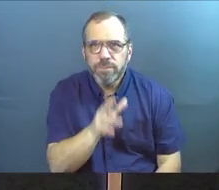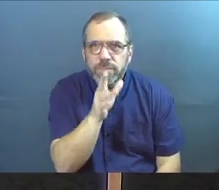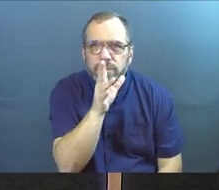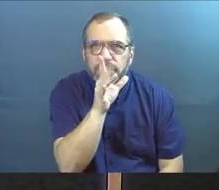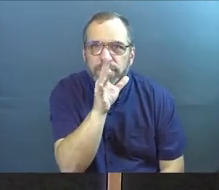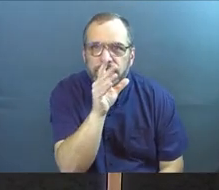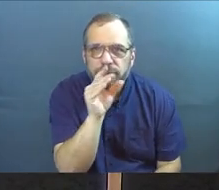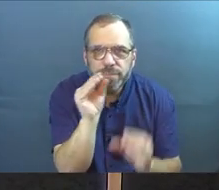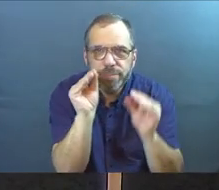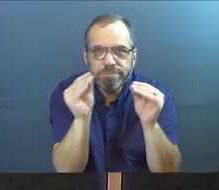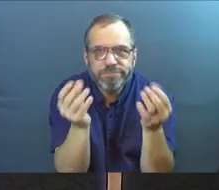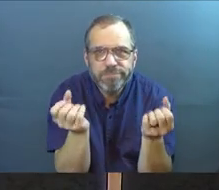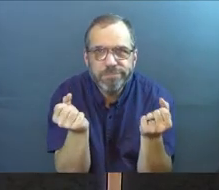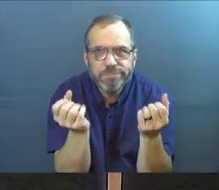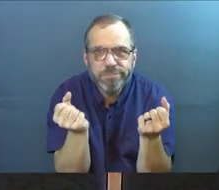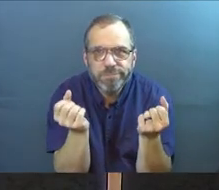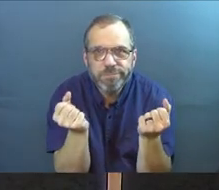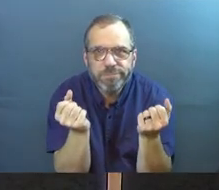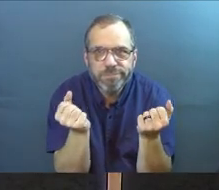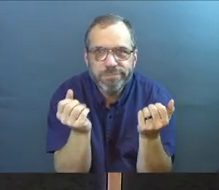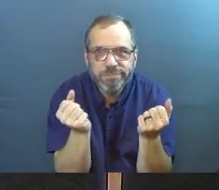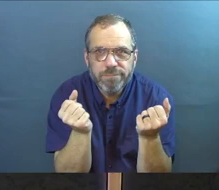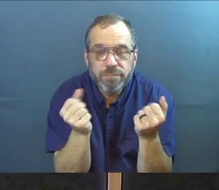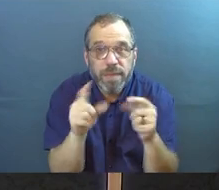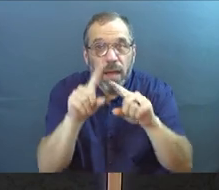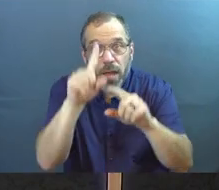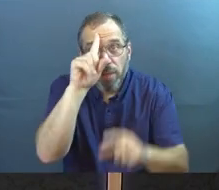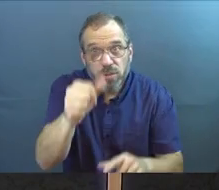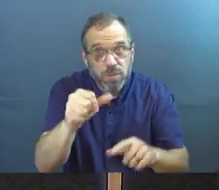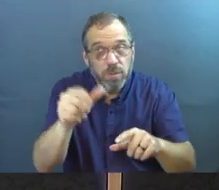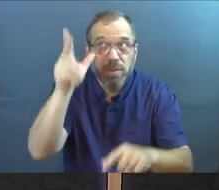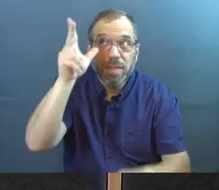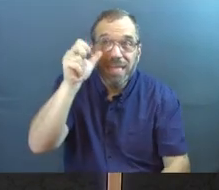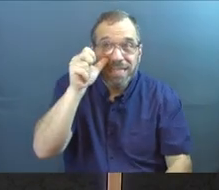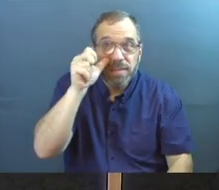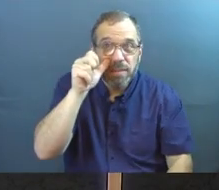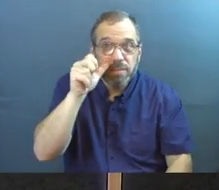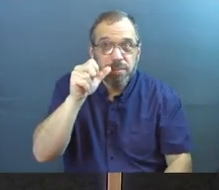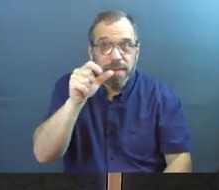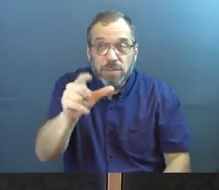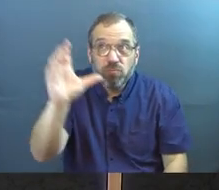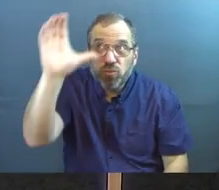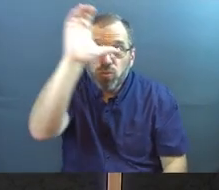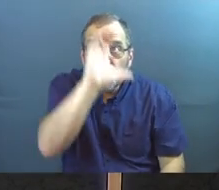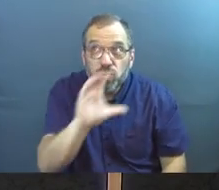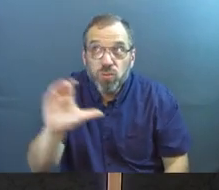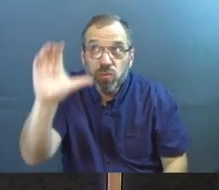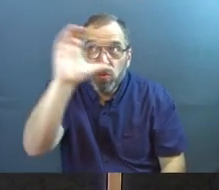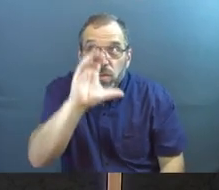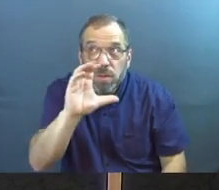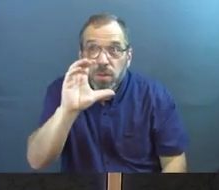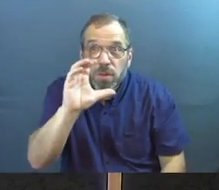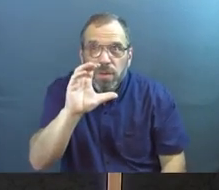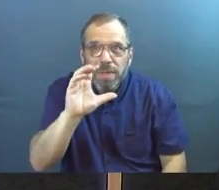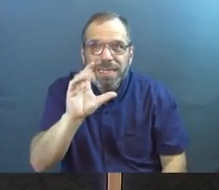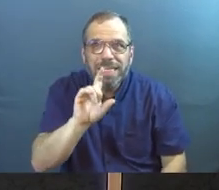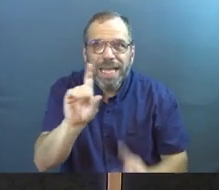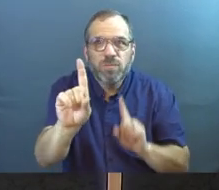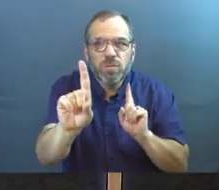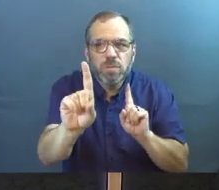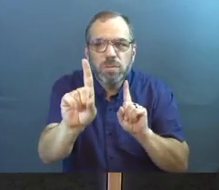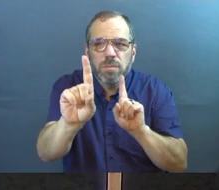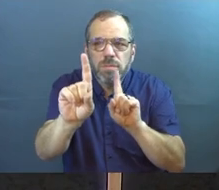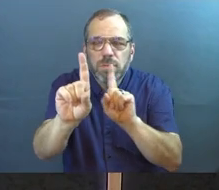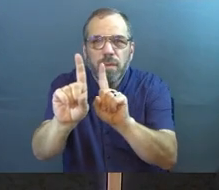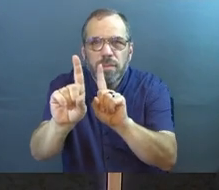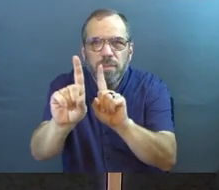quietly, and it's up to you to listen, and it's up to you to seek, and it's up to you to come toward him.